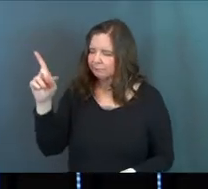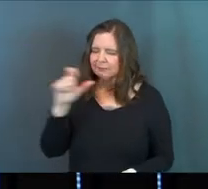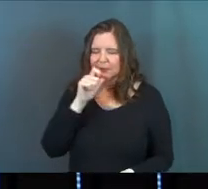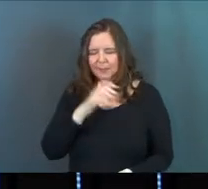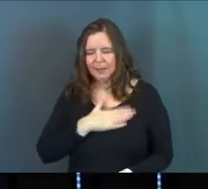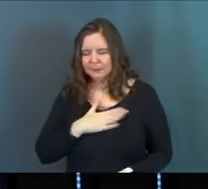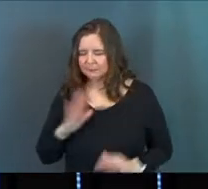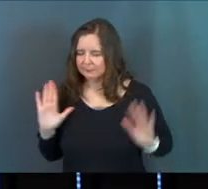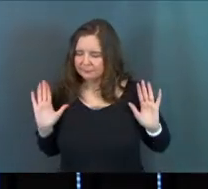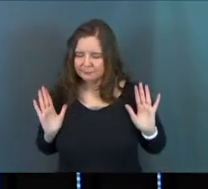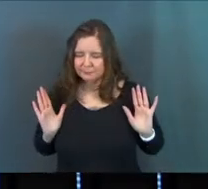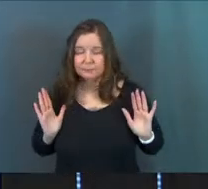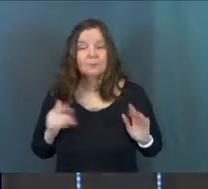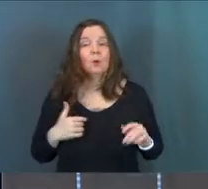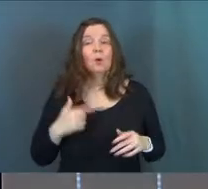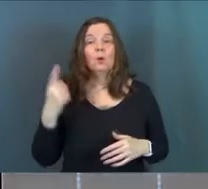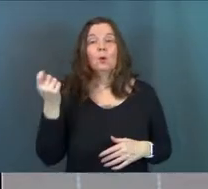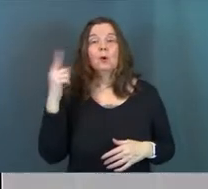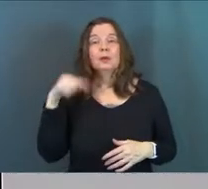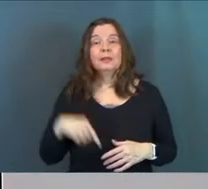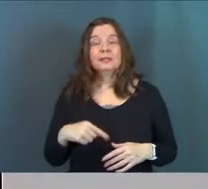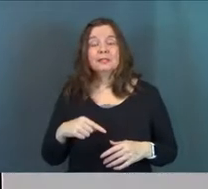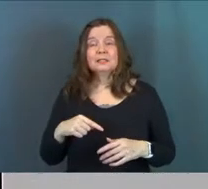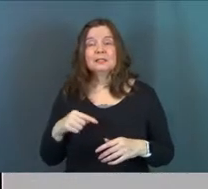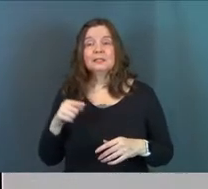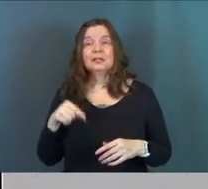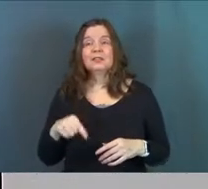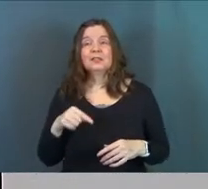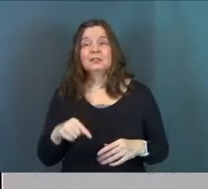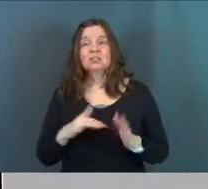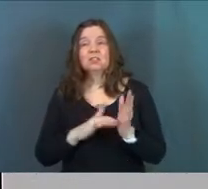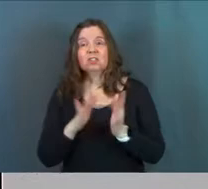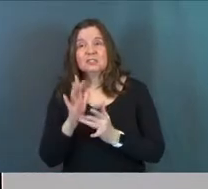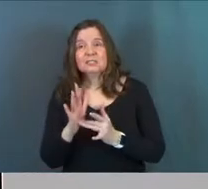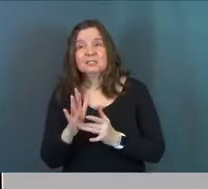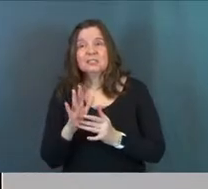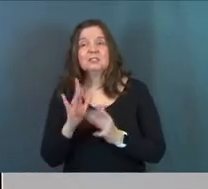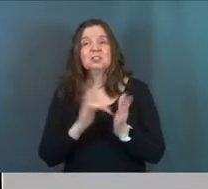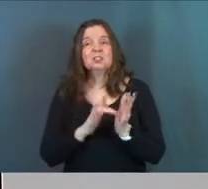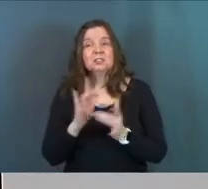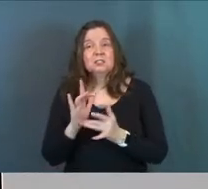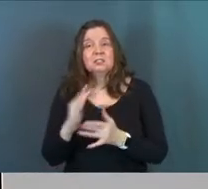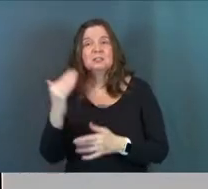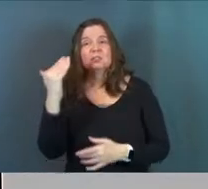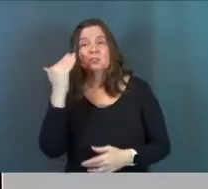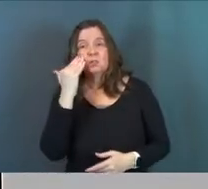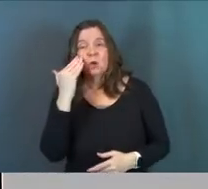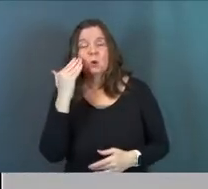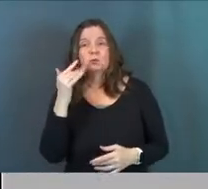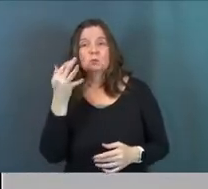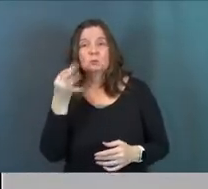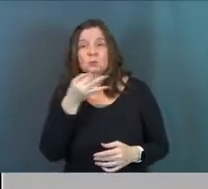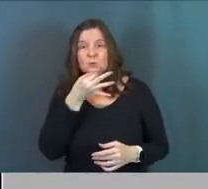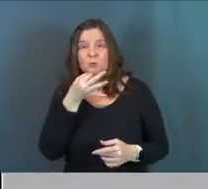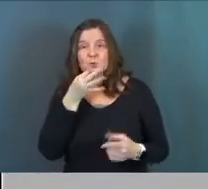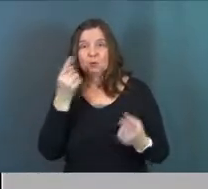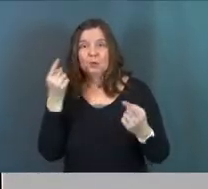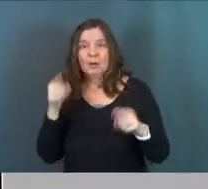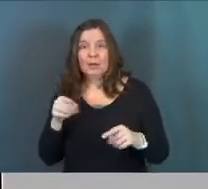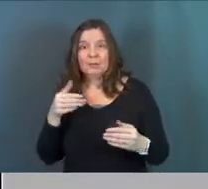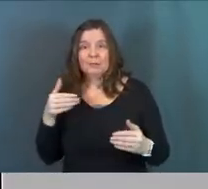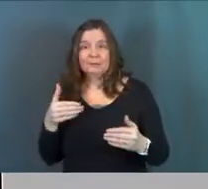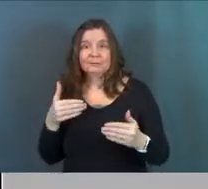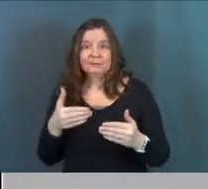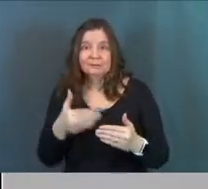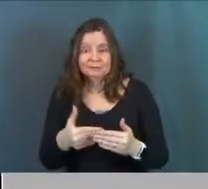not mine. So what we get in this scene right here is this is Jesus and Jesus knows what's about to happen.